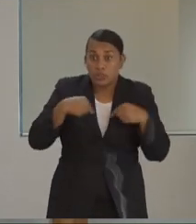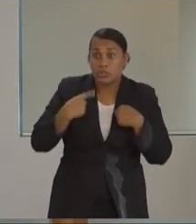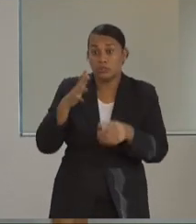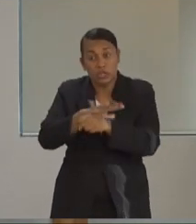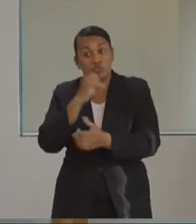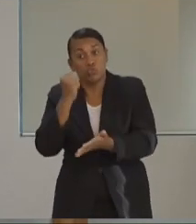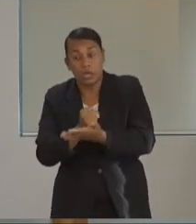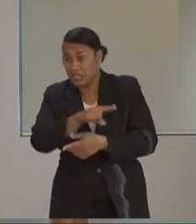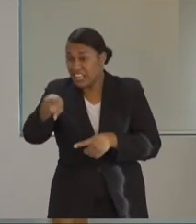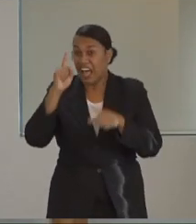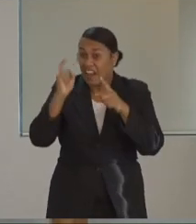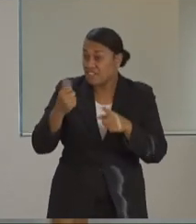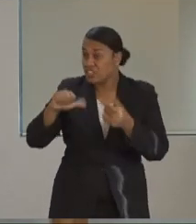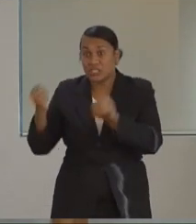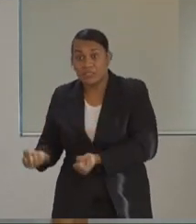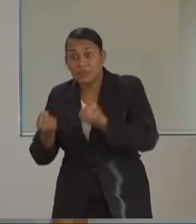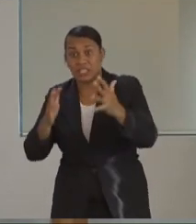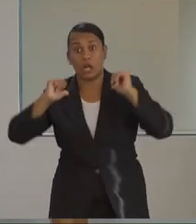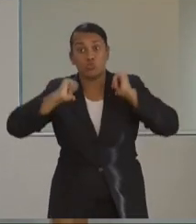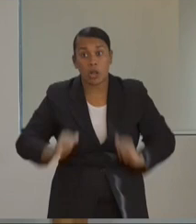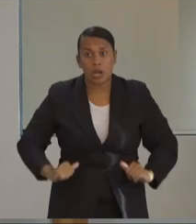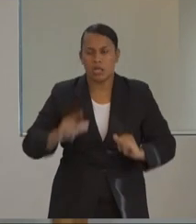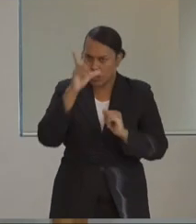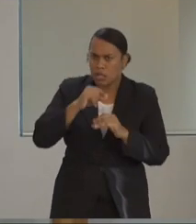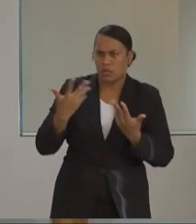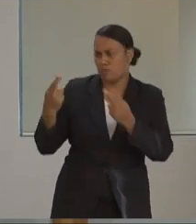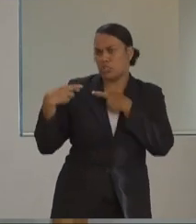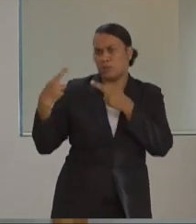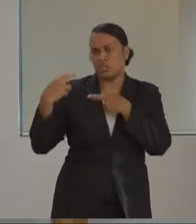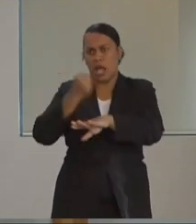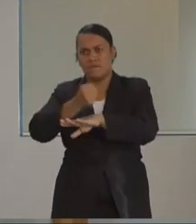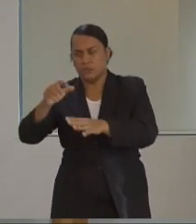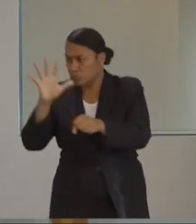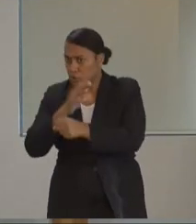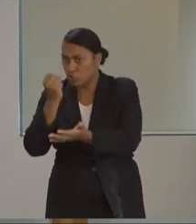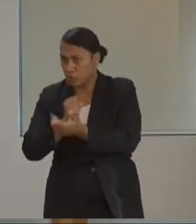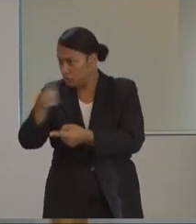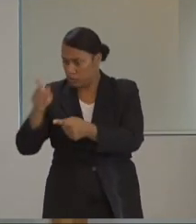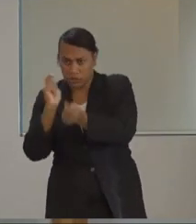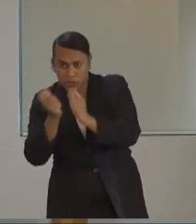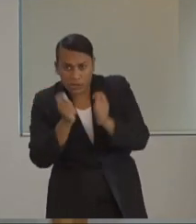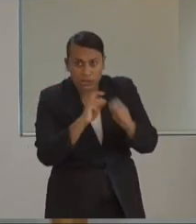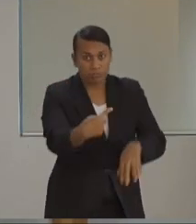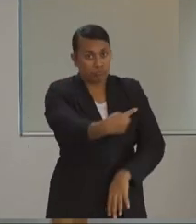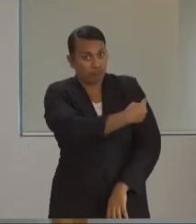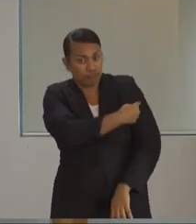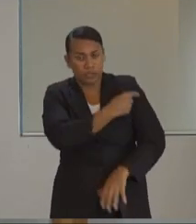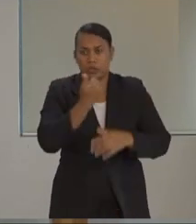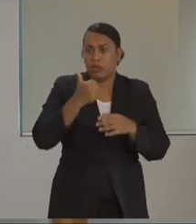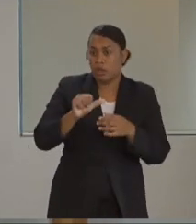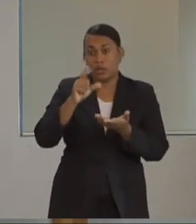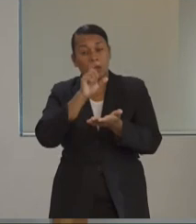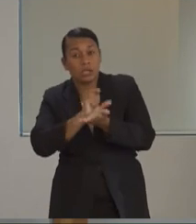Fijians, and as a responsible government, that's what we do, is we make sure that this is tested, this is actually verified, it's been peer